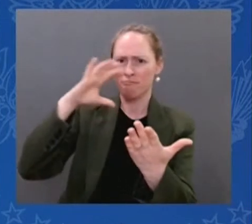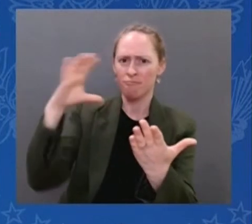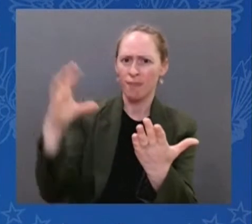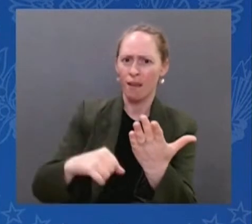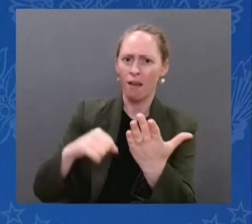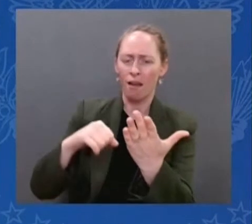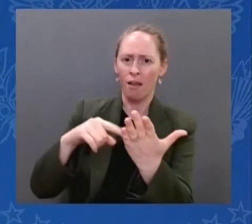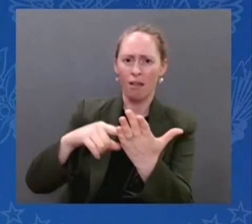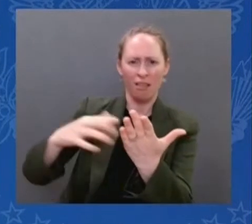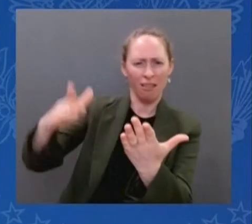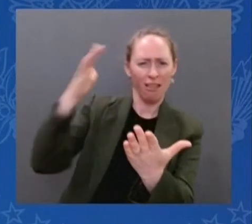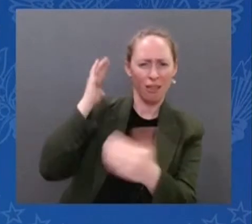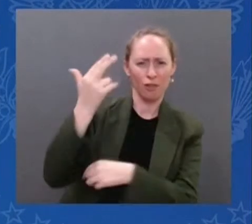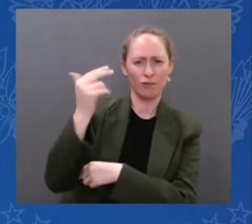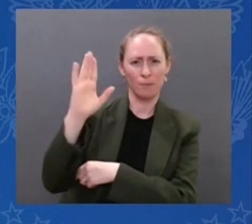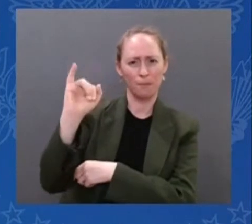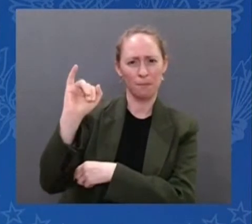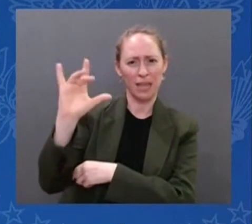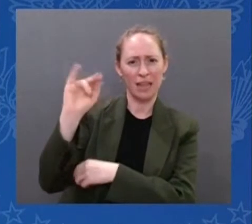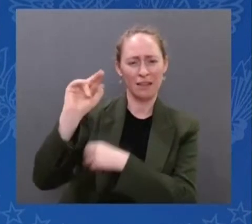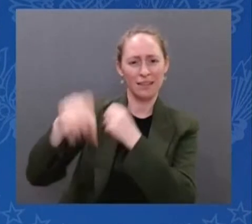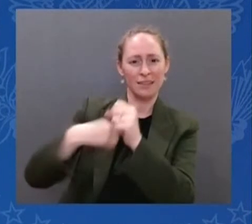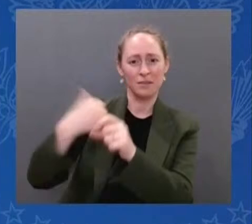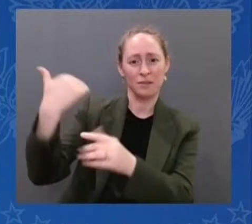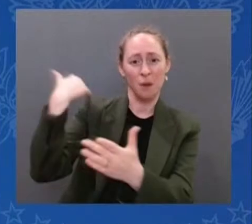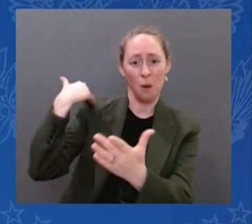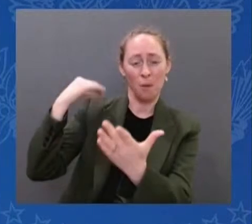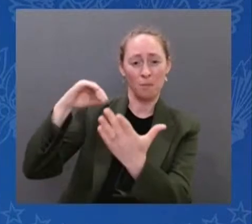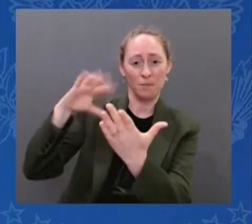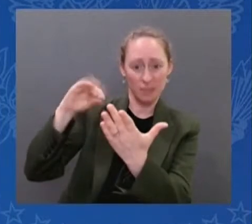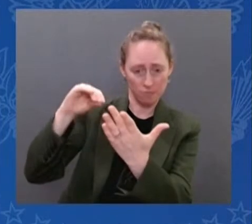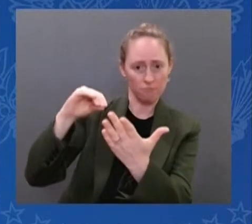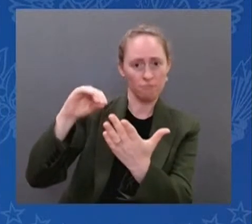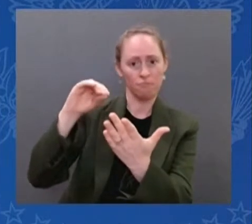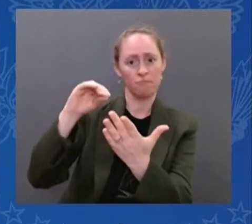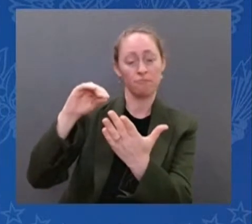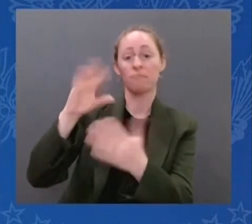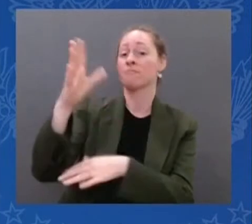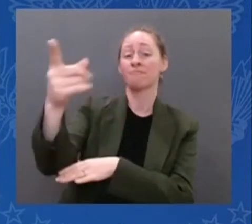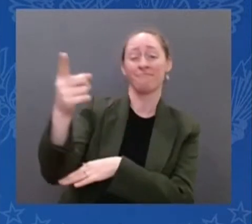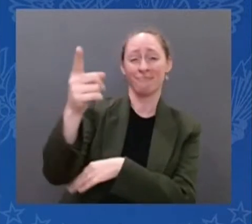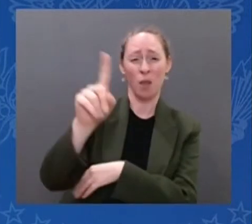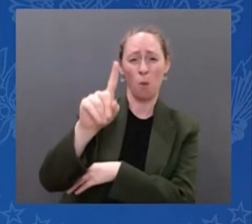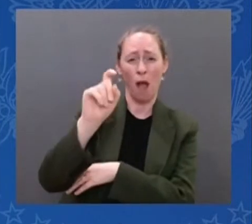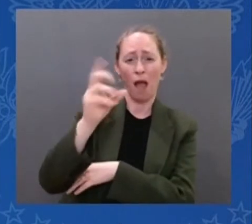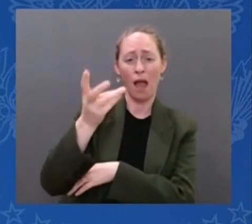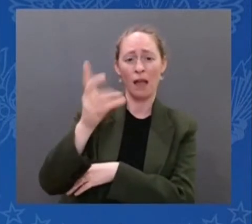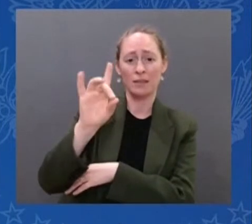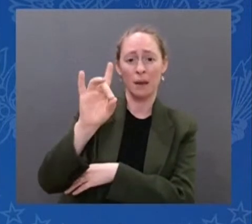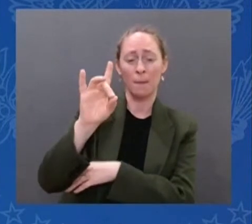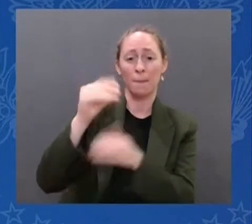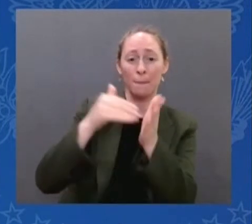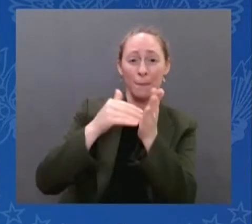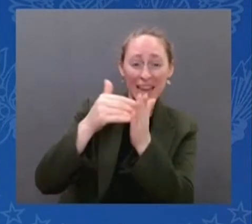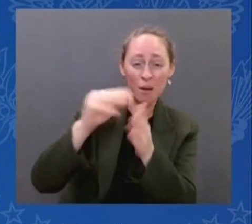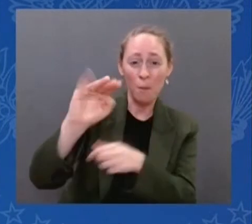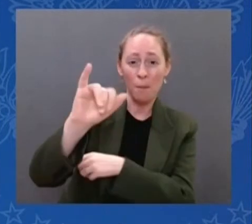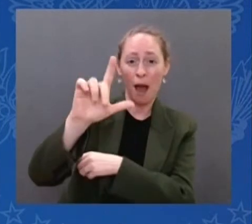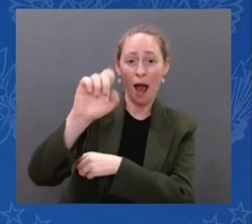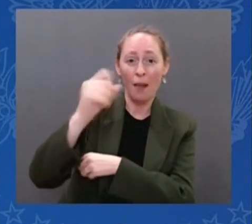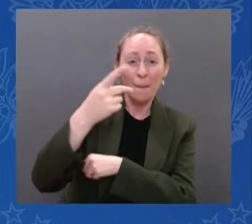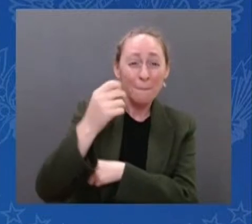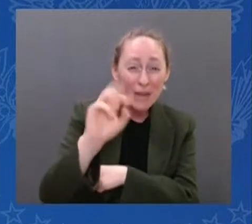And that light that you are seeing on one of those little specks has been traveling